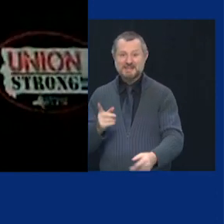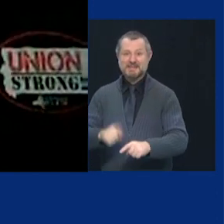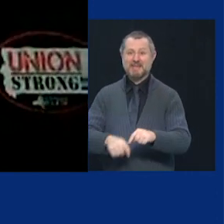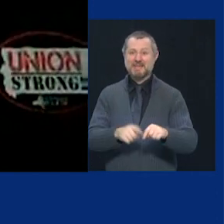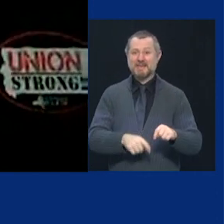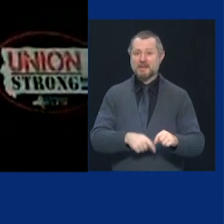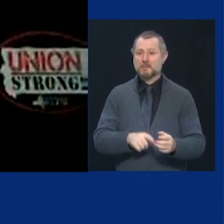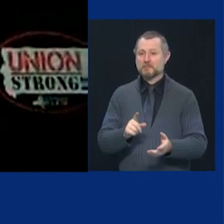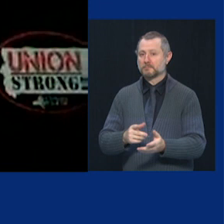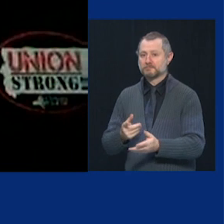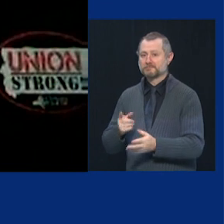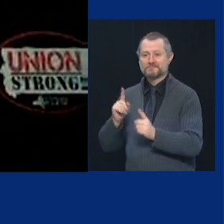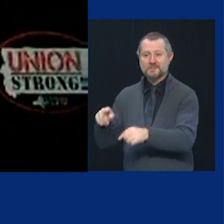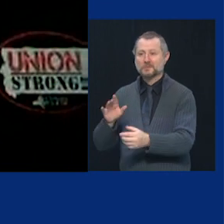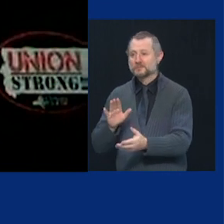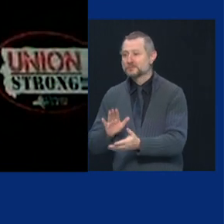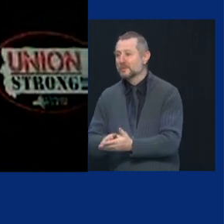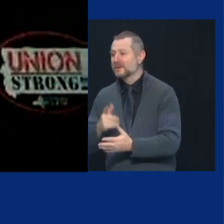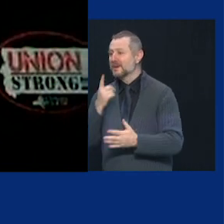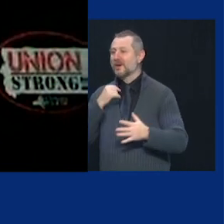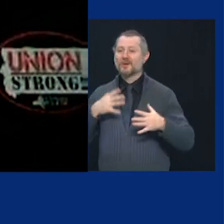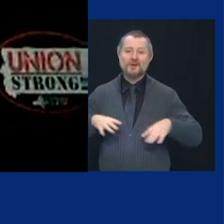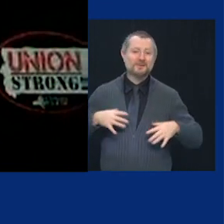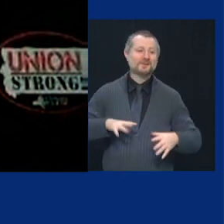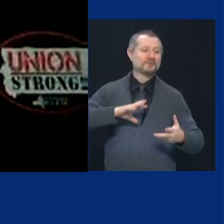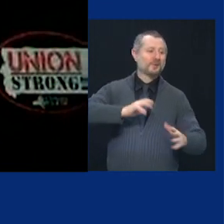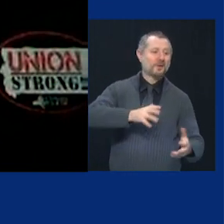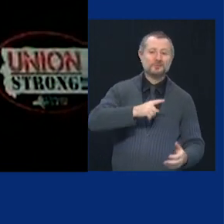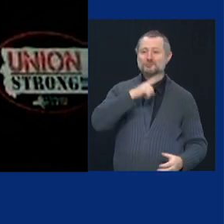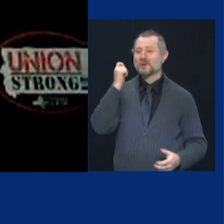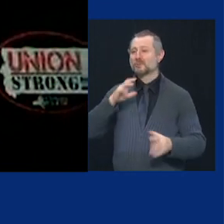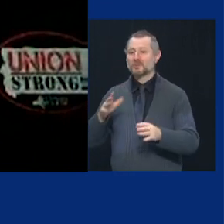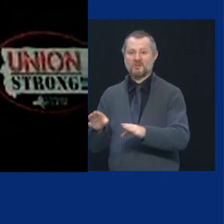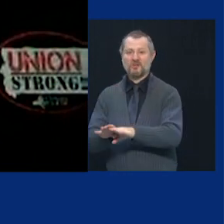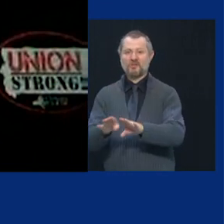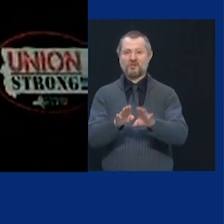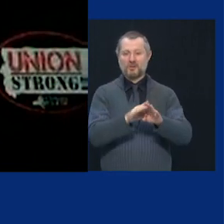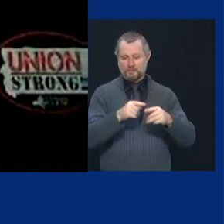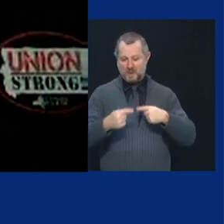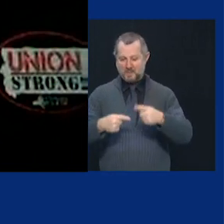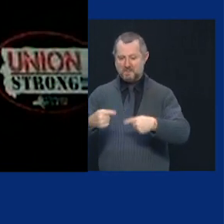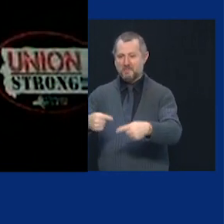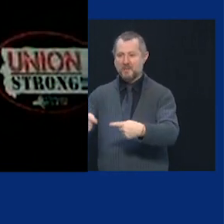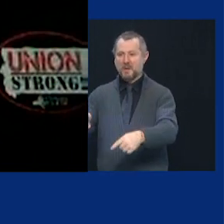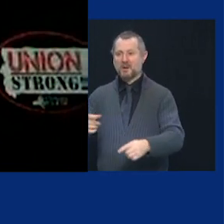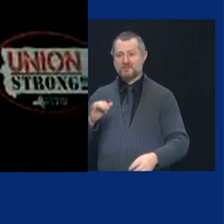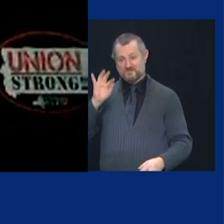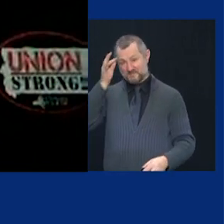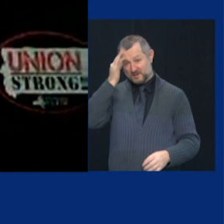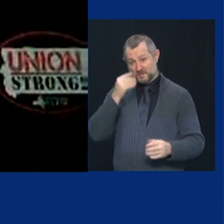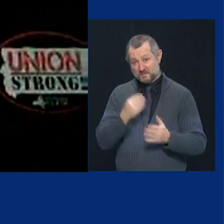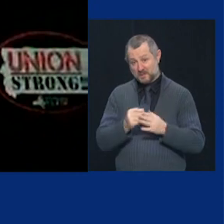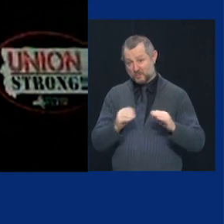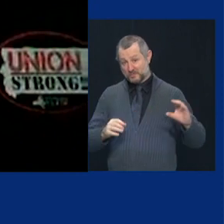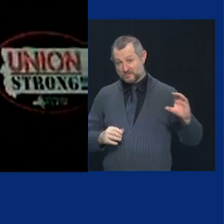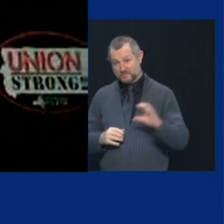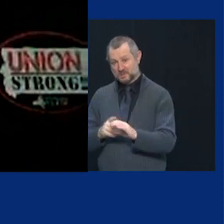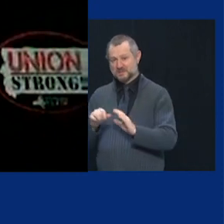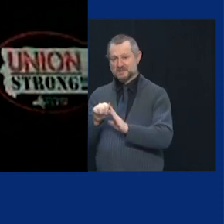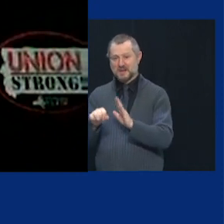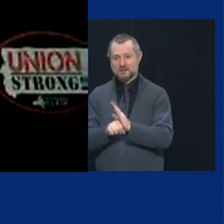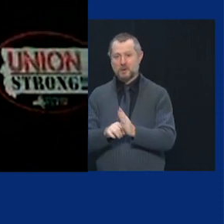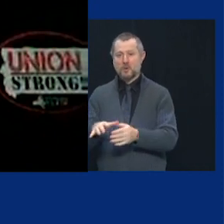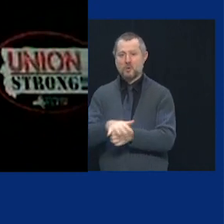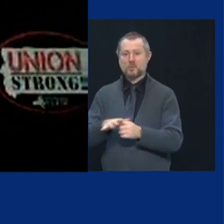afford it so they're out of business no federal aid for our state and local governments means a reduction in the services we all